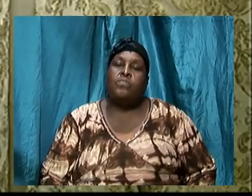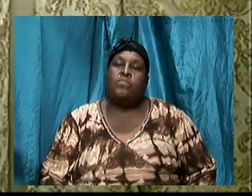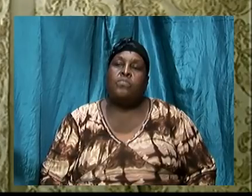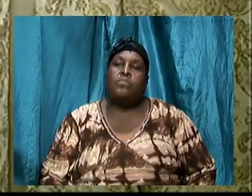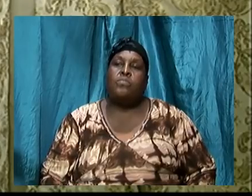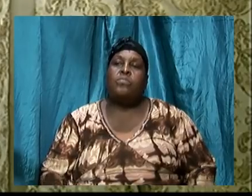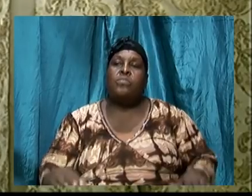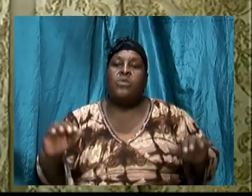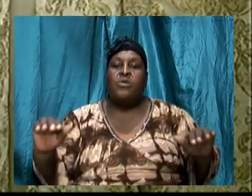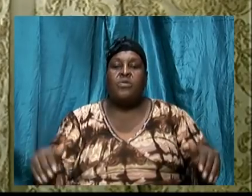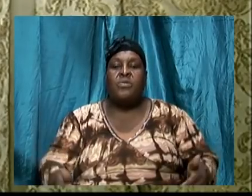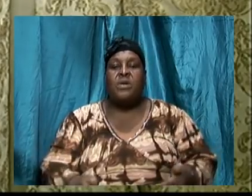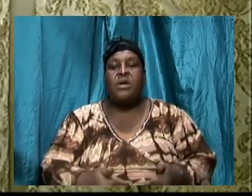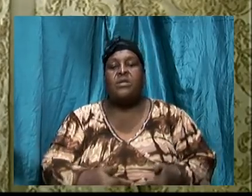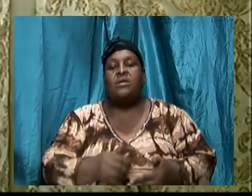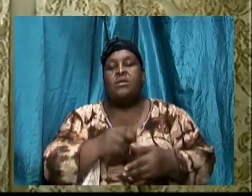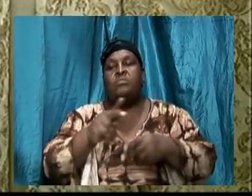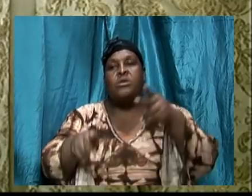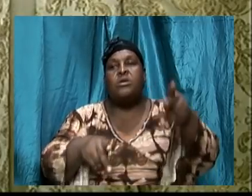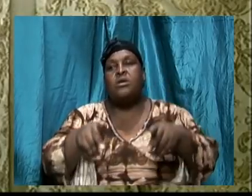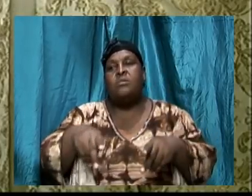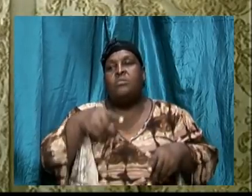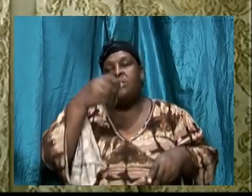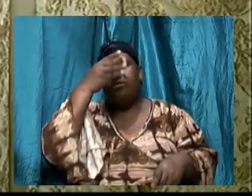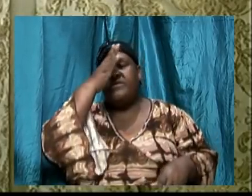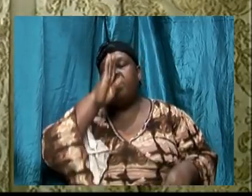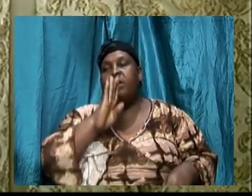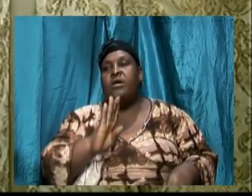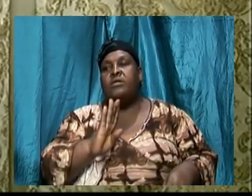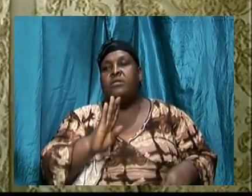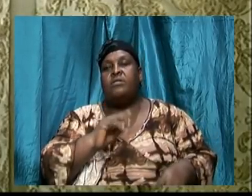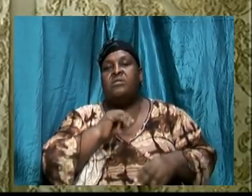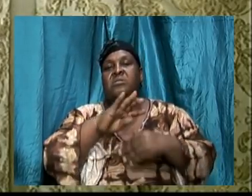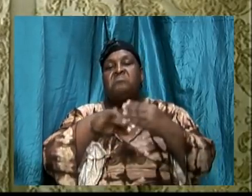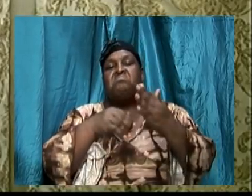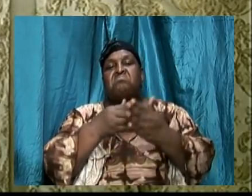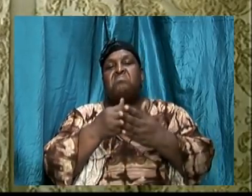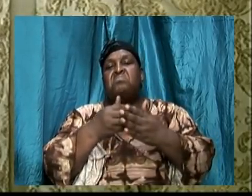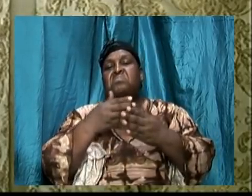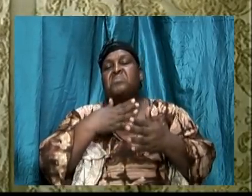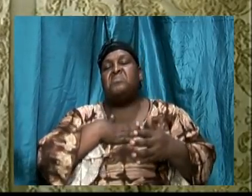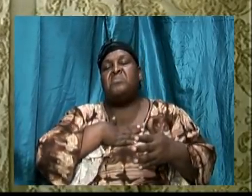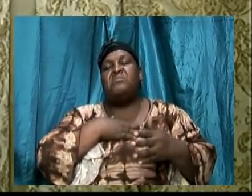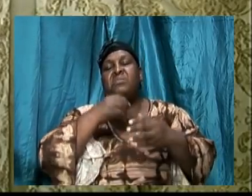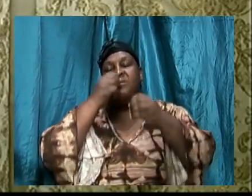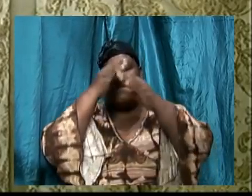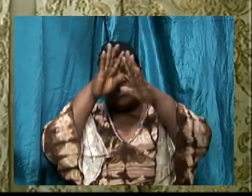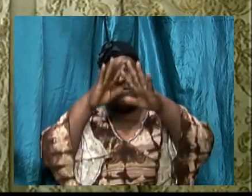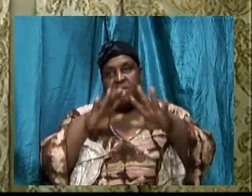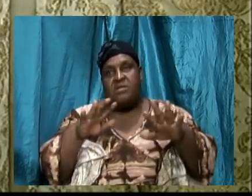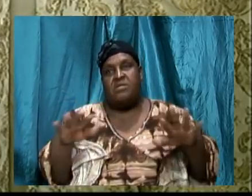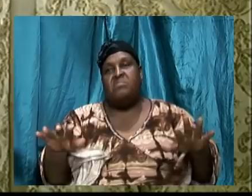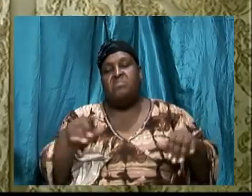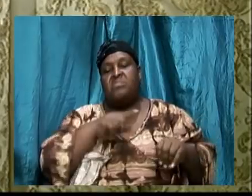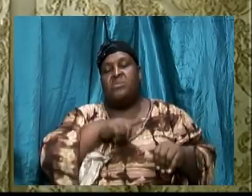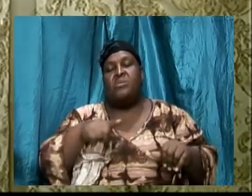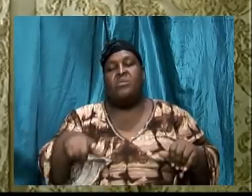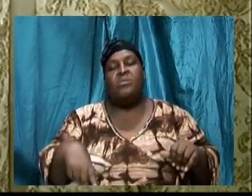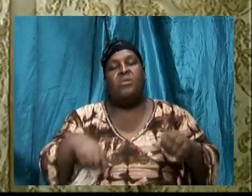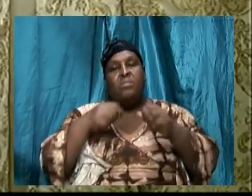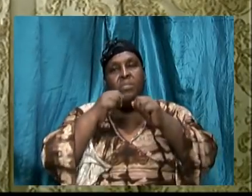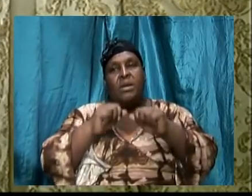Greetings, saints of the most high God, all my fathers, children, to you I say the Lord bless you.